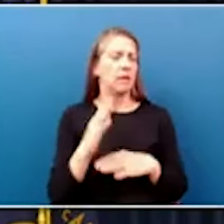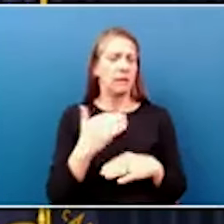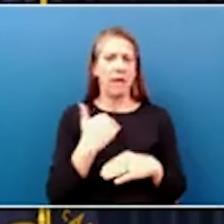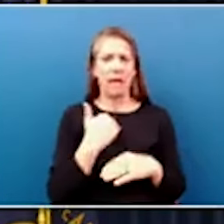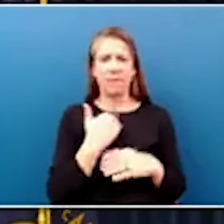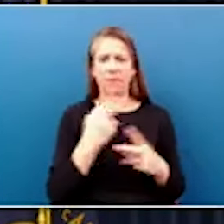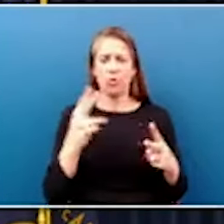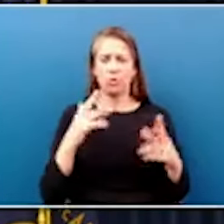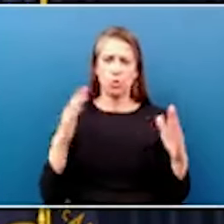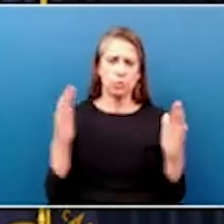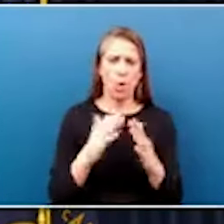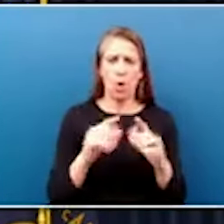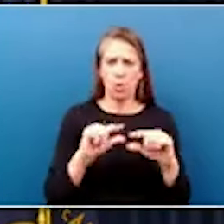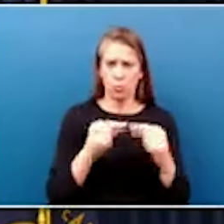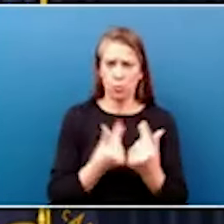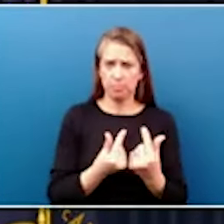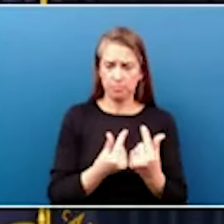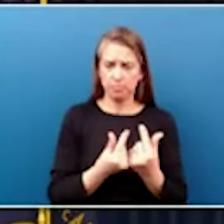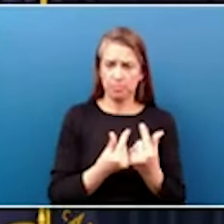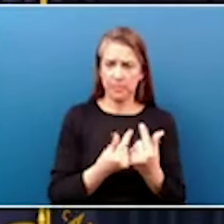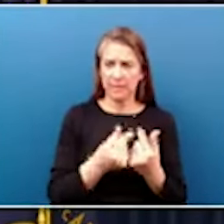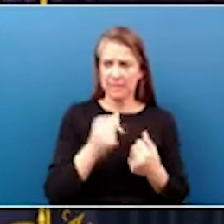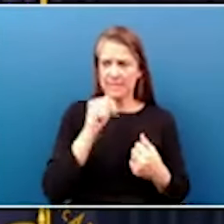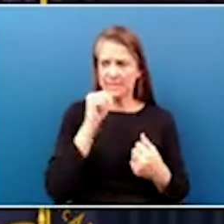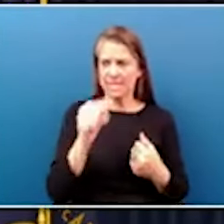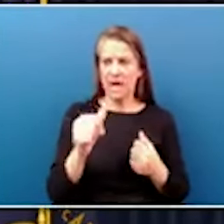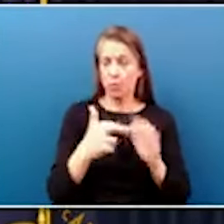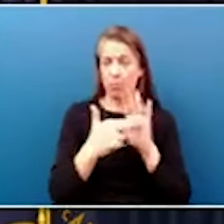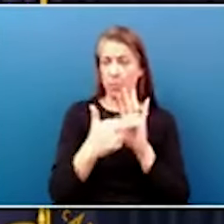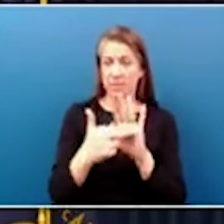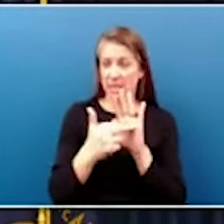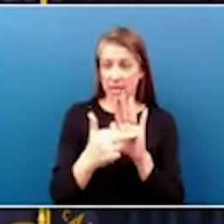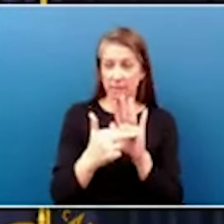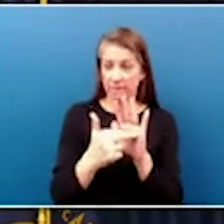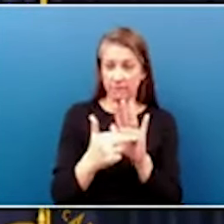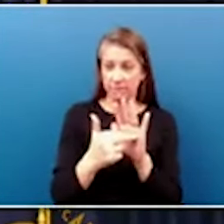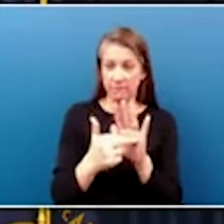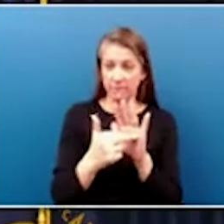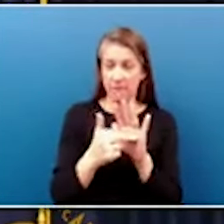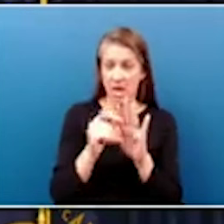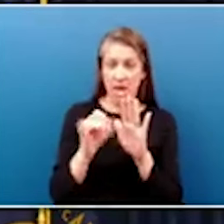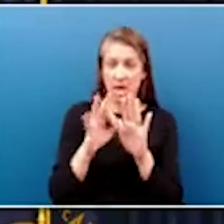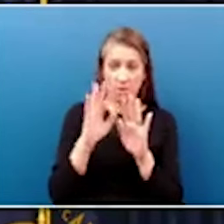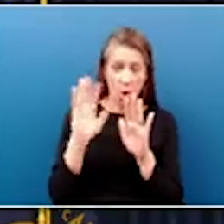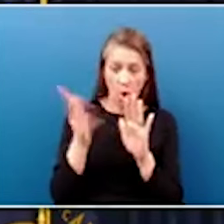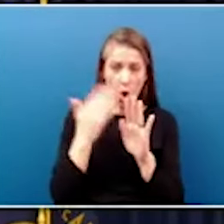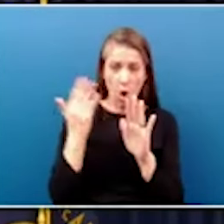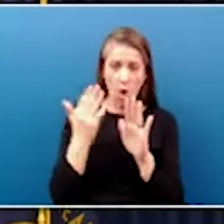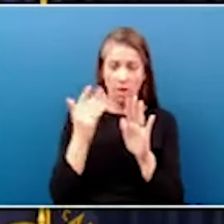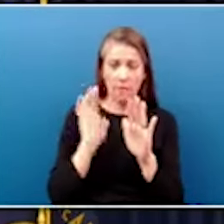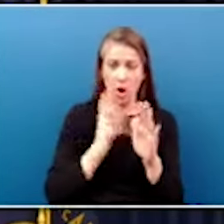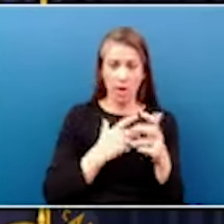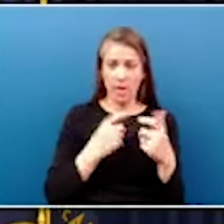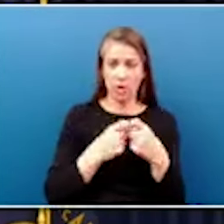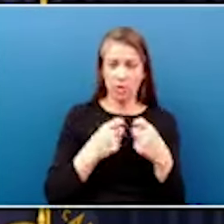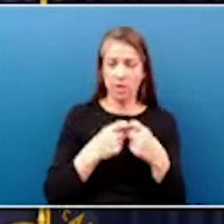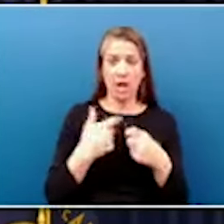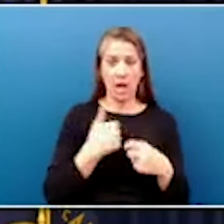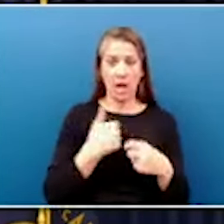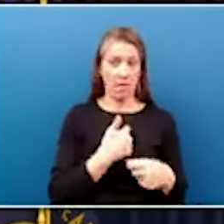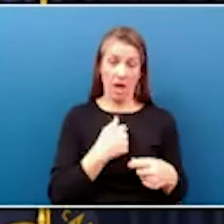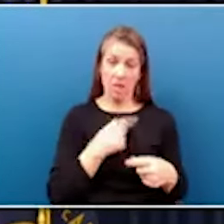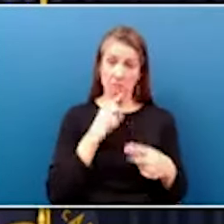group that's not necessarily representative of all of our energy sector. Now listen, I've been vocal that